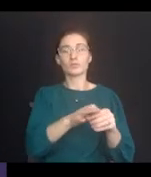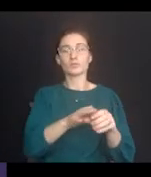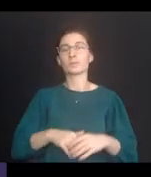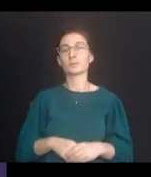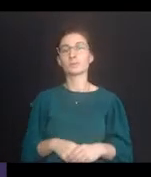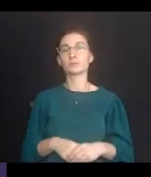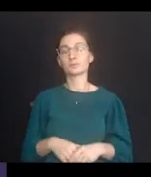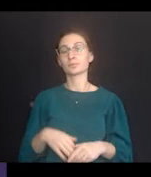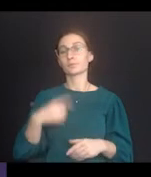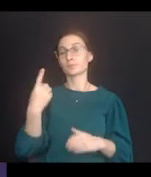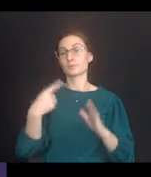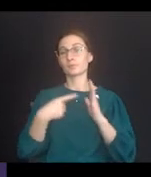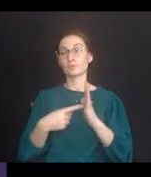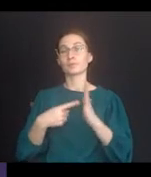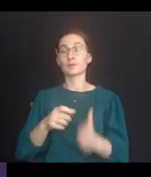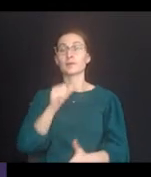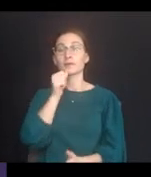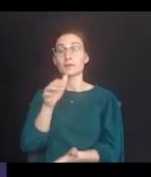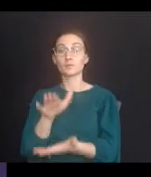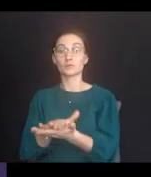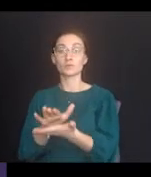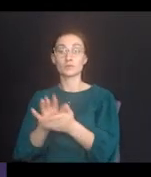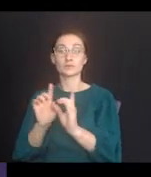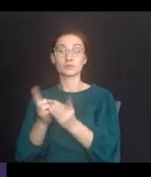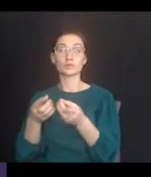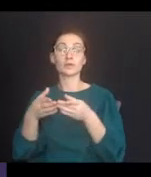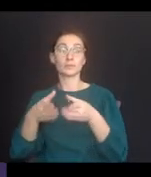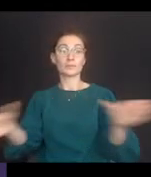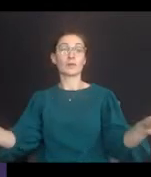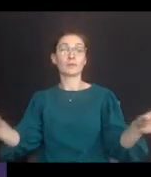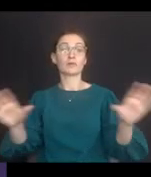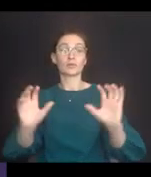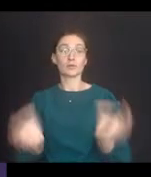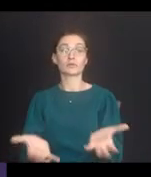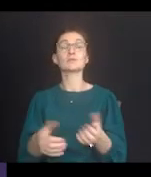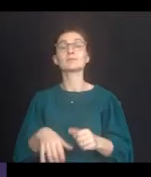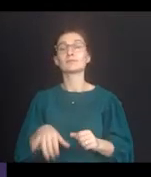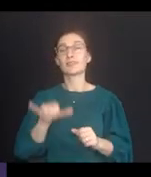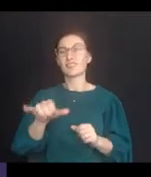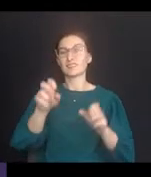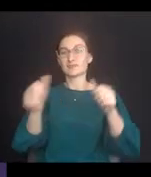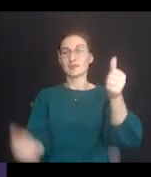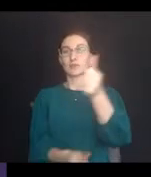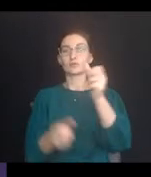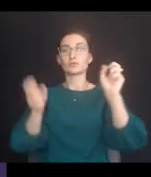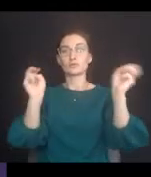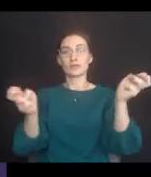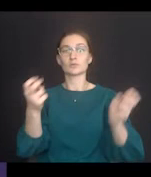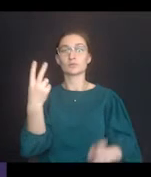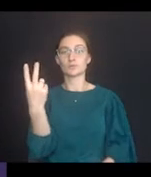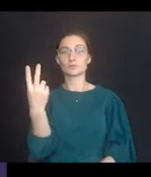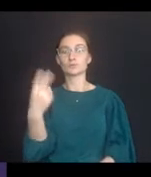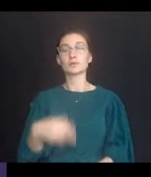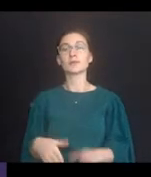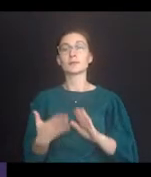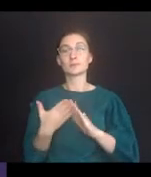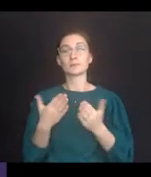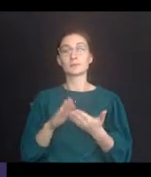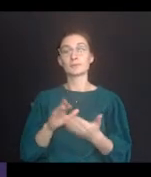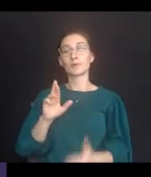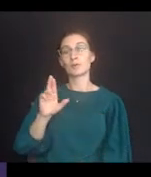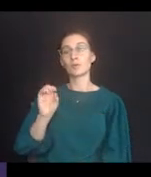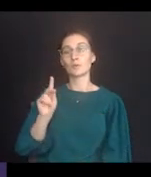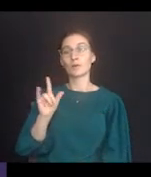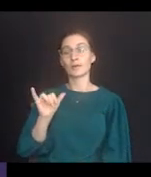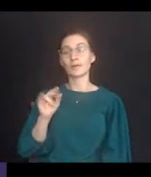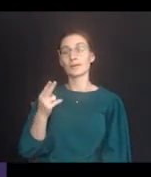Here's an example of a non-school district public entity subject to Title II of the ADA. It is the town of Rocky Hill,